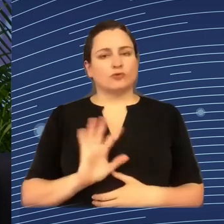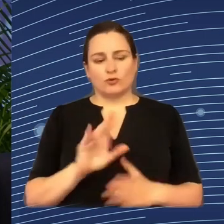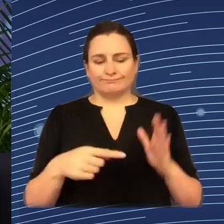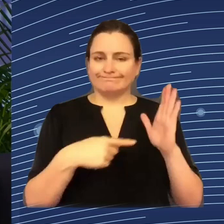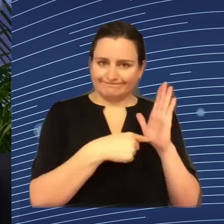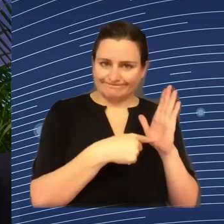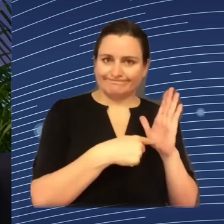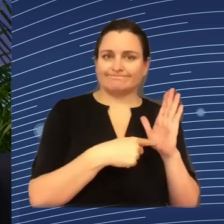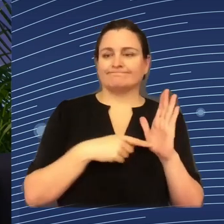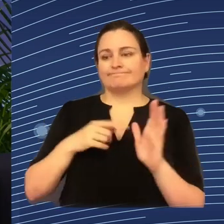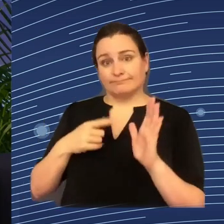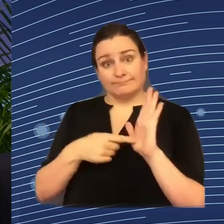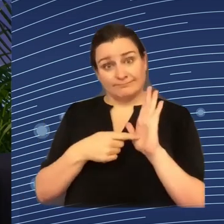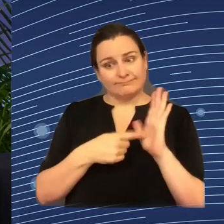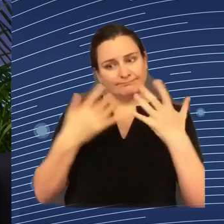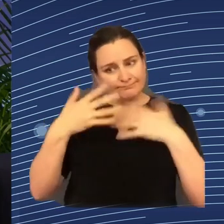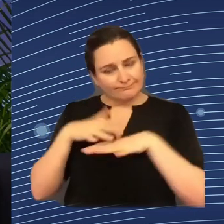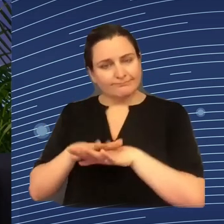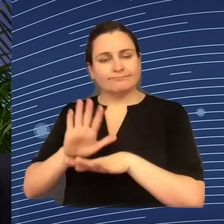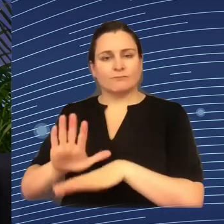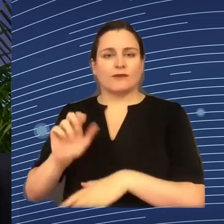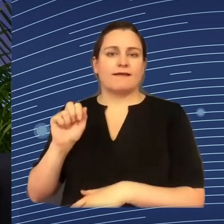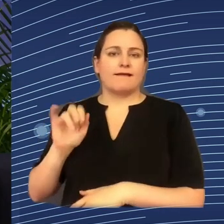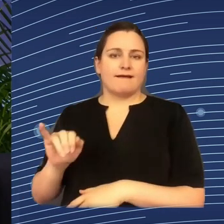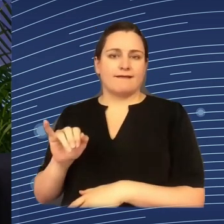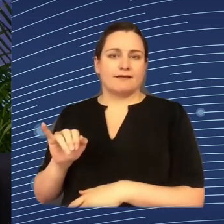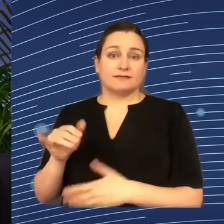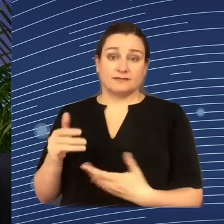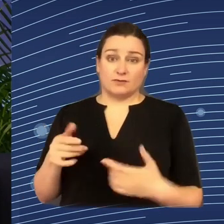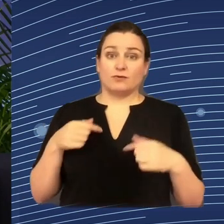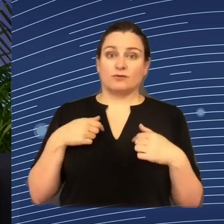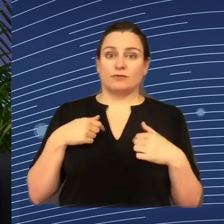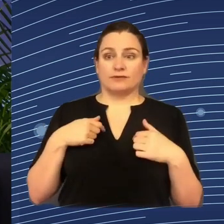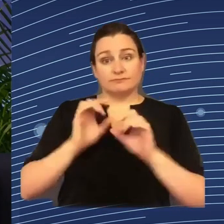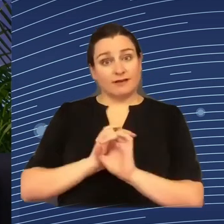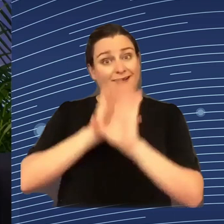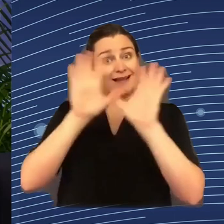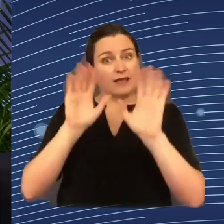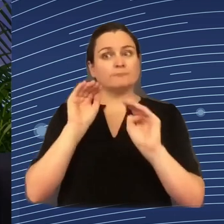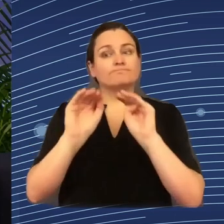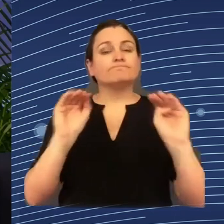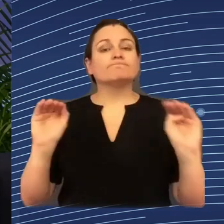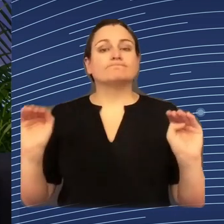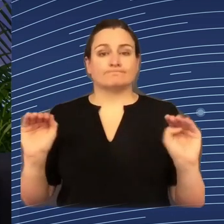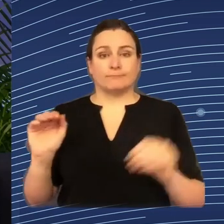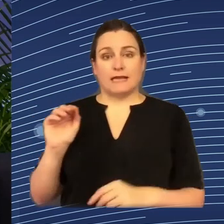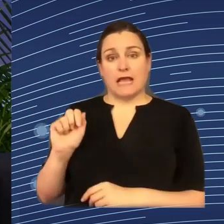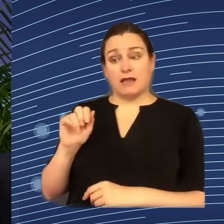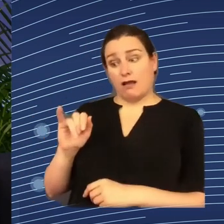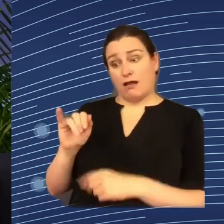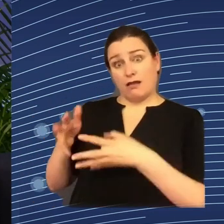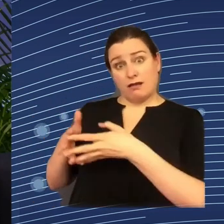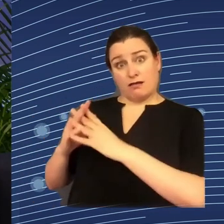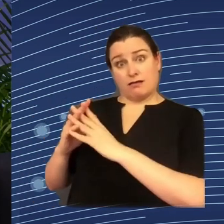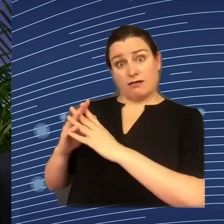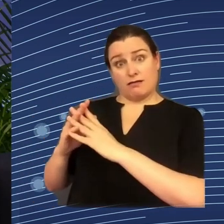AI product. So we have to make the link and we have to make sure that AI product developed in